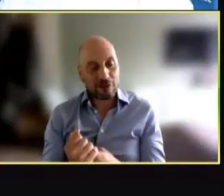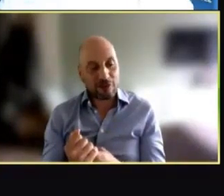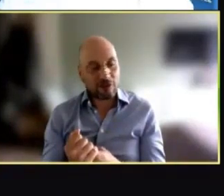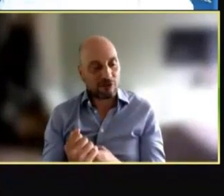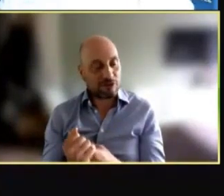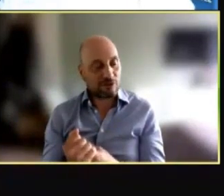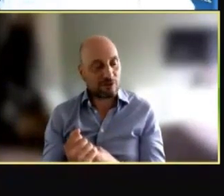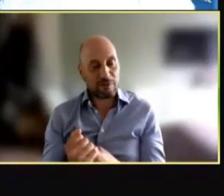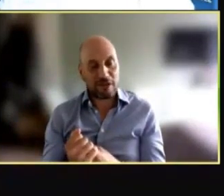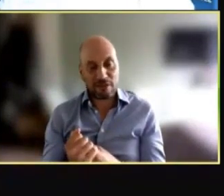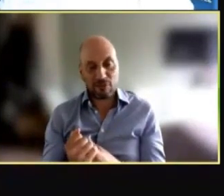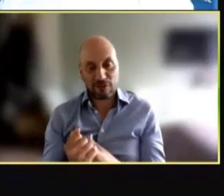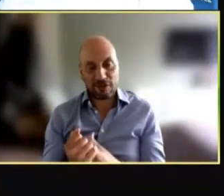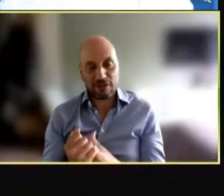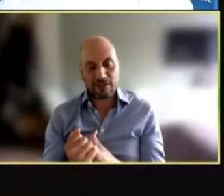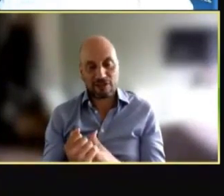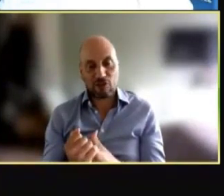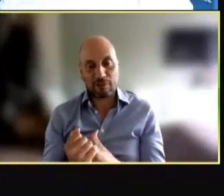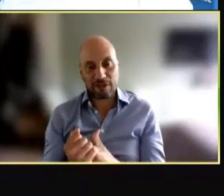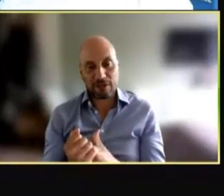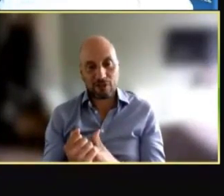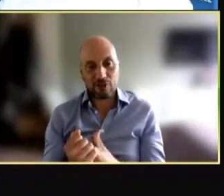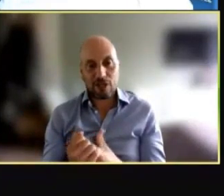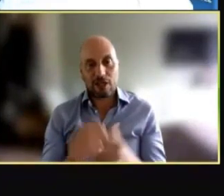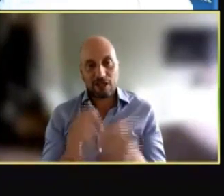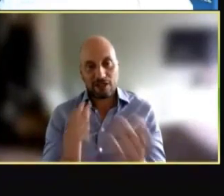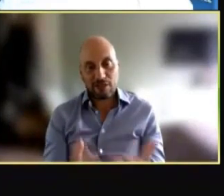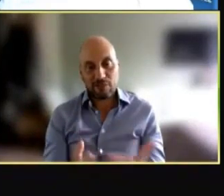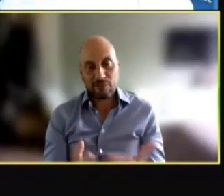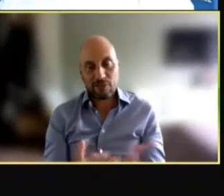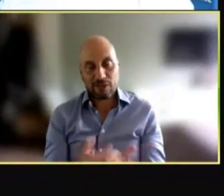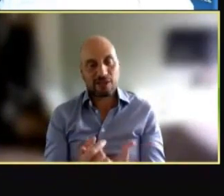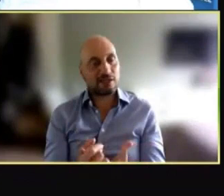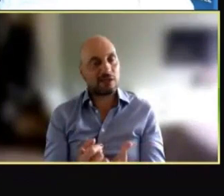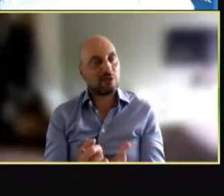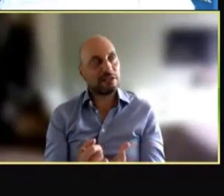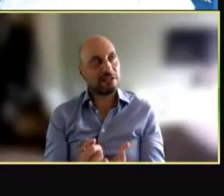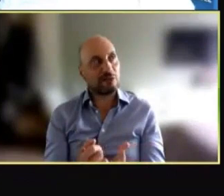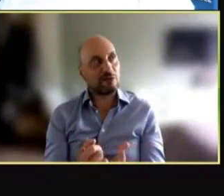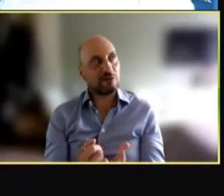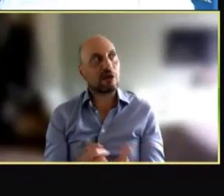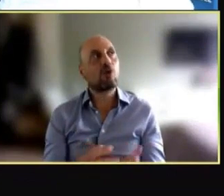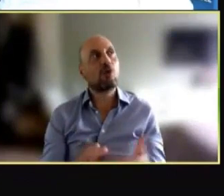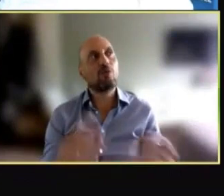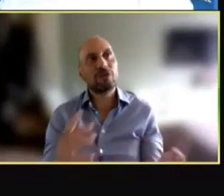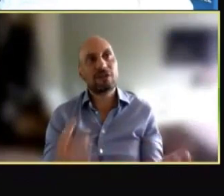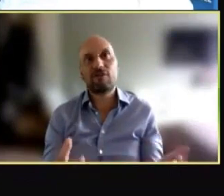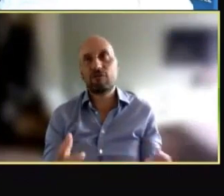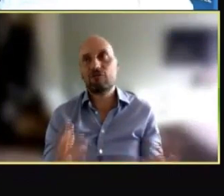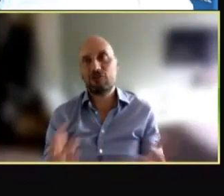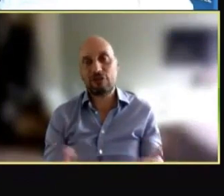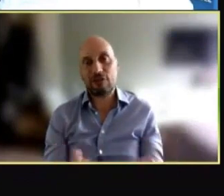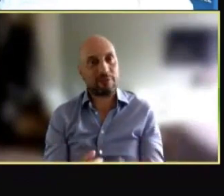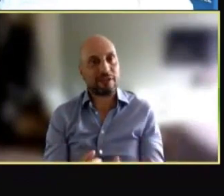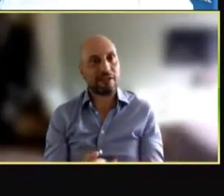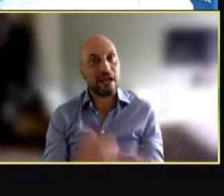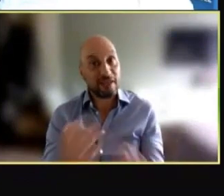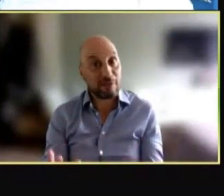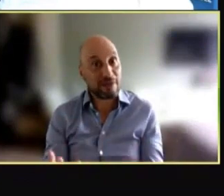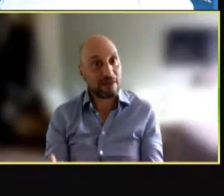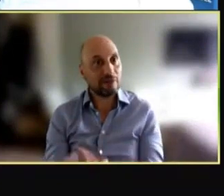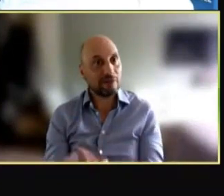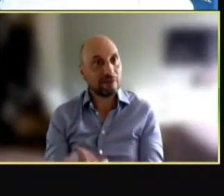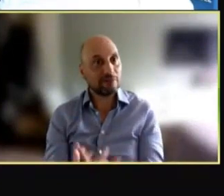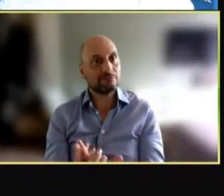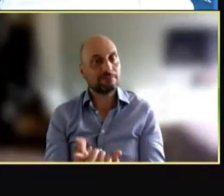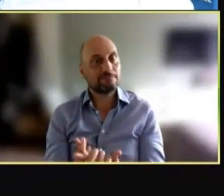innovated with this share access that you have in place since 2019. How is